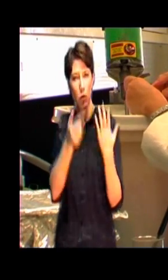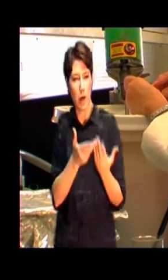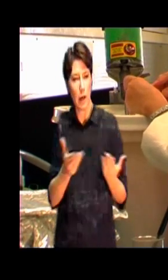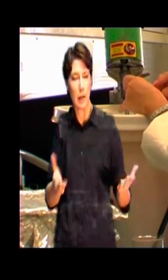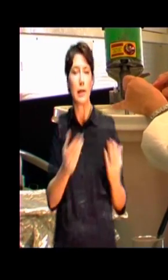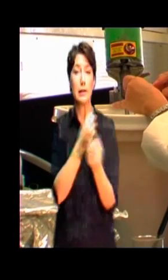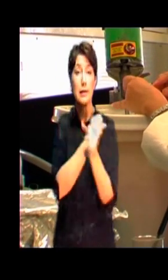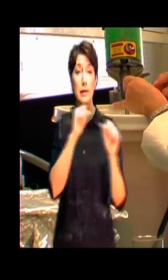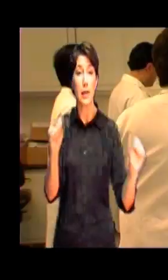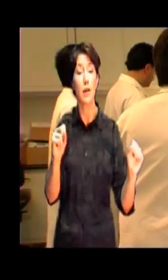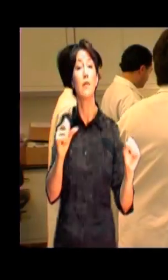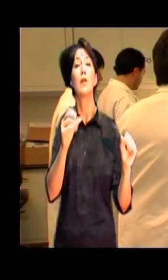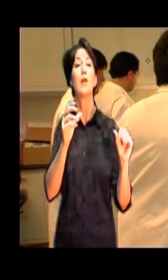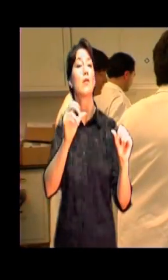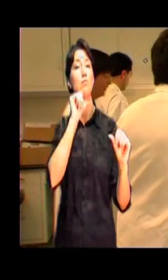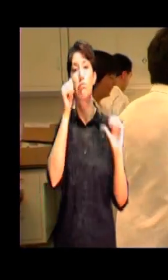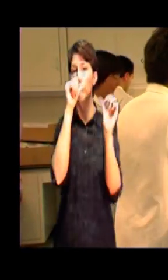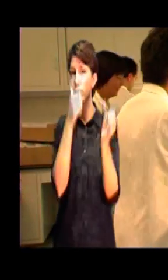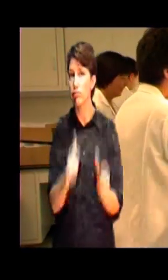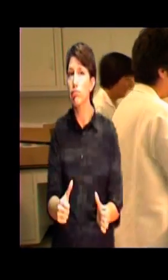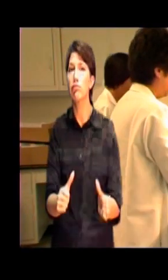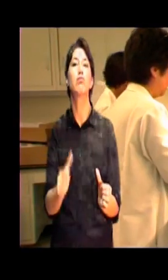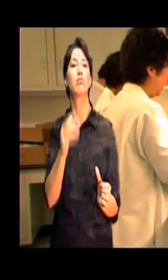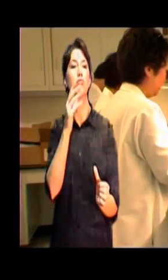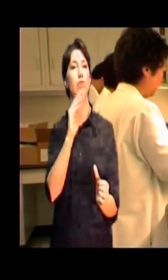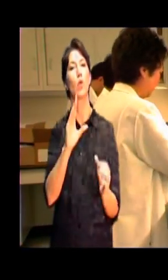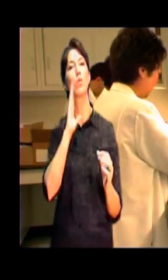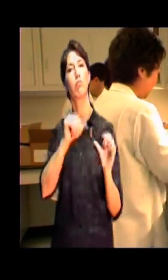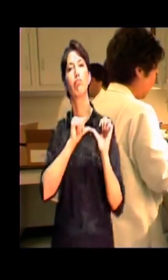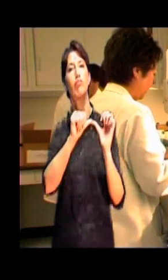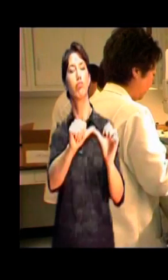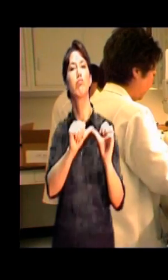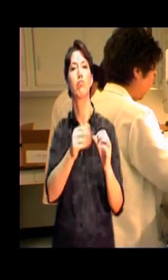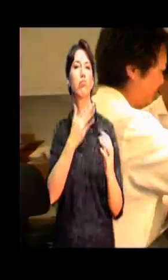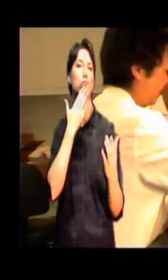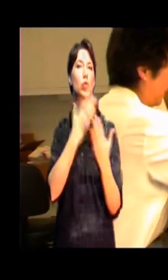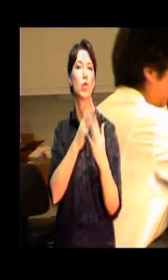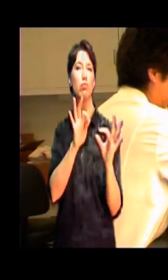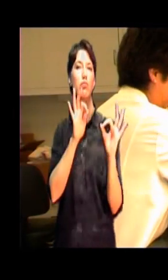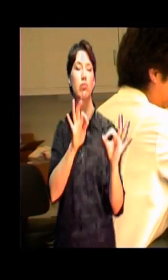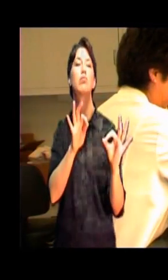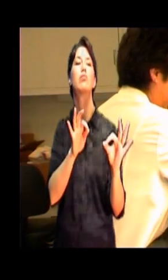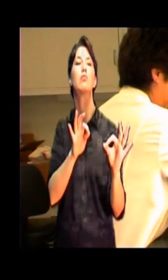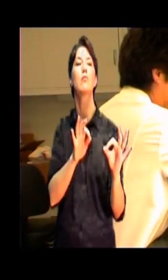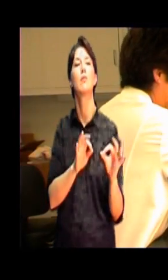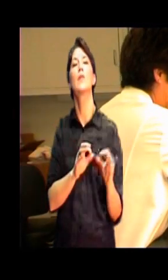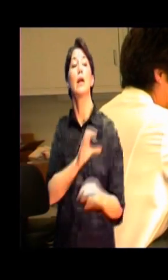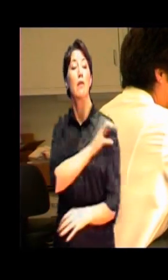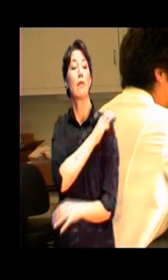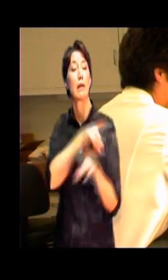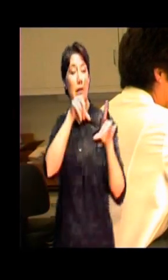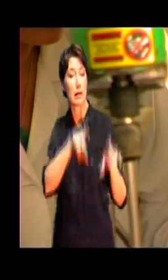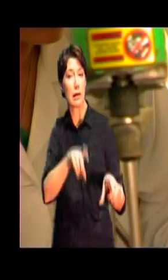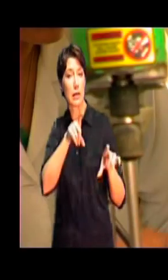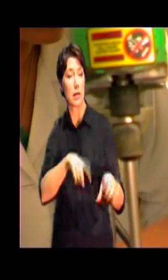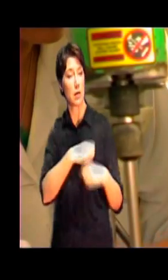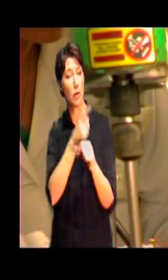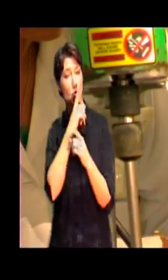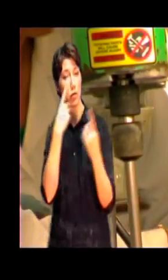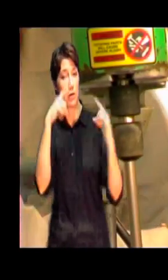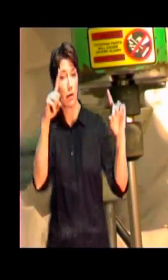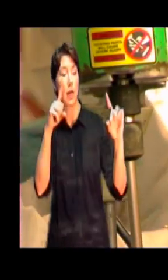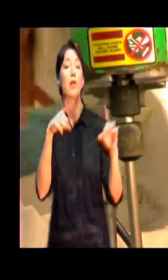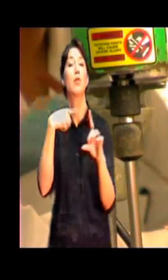and microbiological control to ensure product freshness. Clinical testing for effectiveness and market